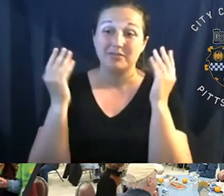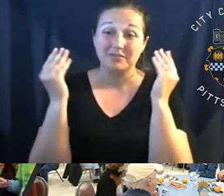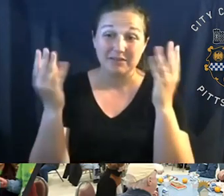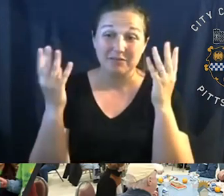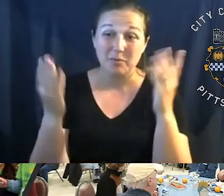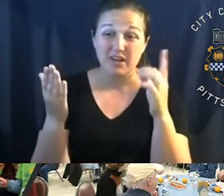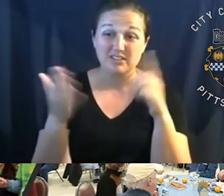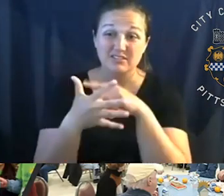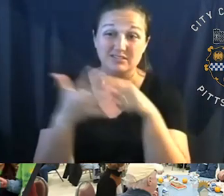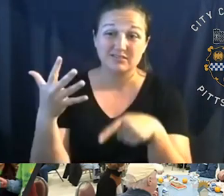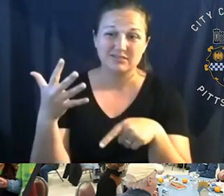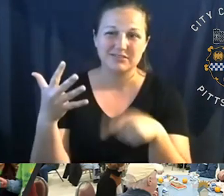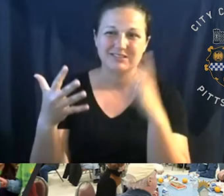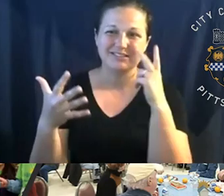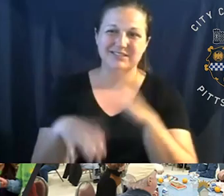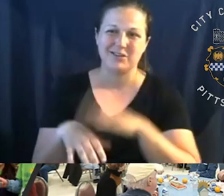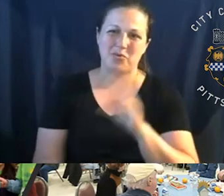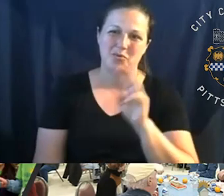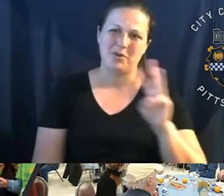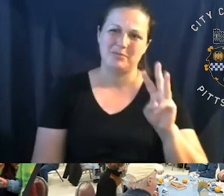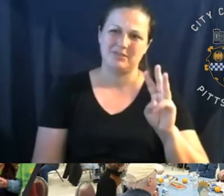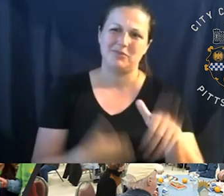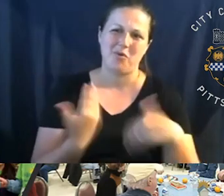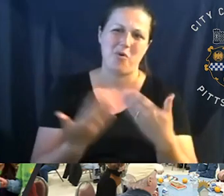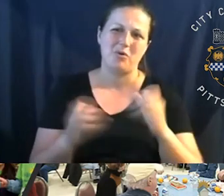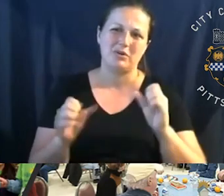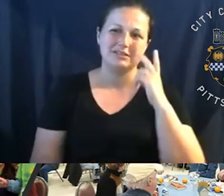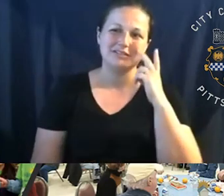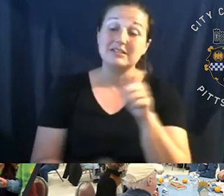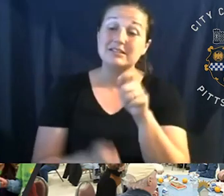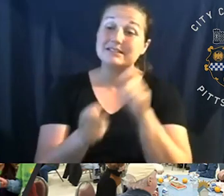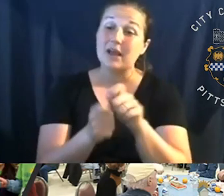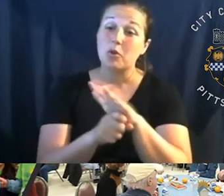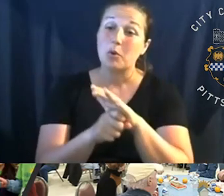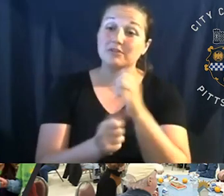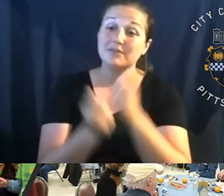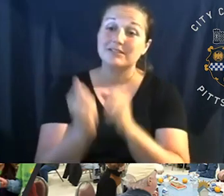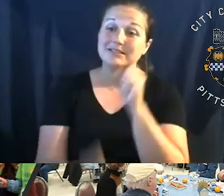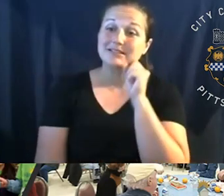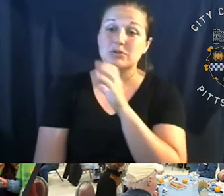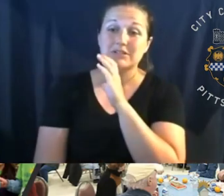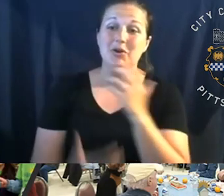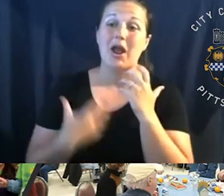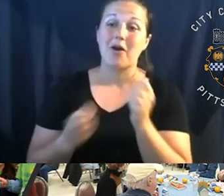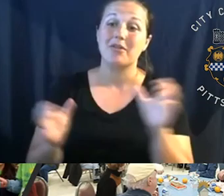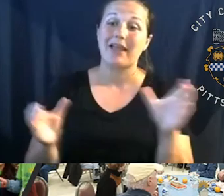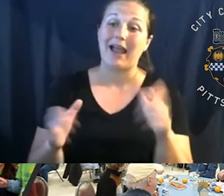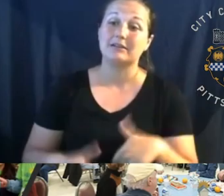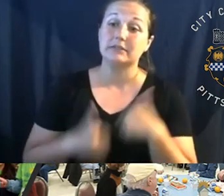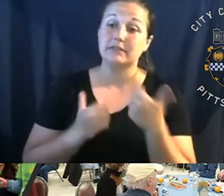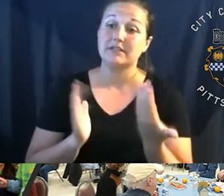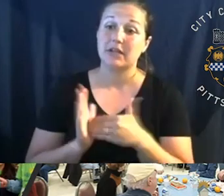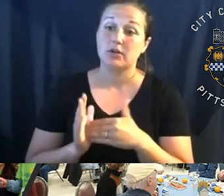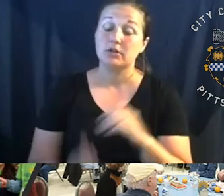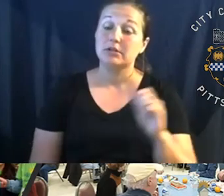uh, on our website, all of it, you really can. You can find the exact locations for each senior center or healthy active living centers. You can find the 10 rec